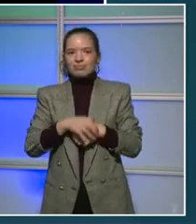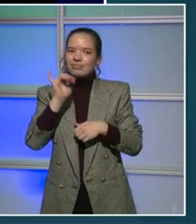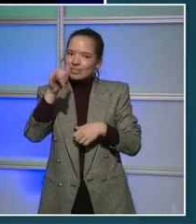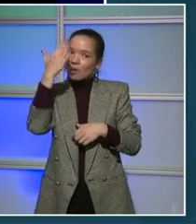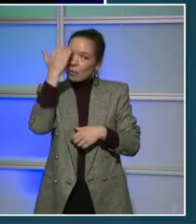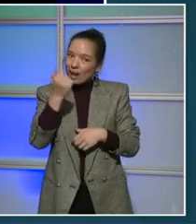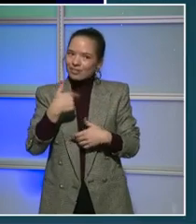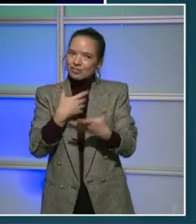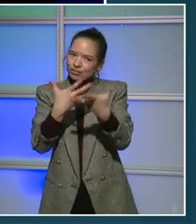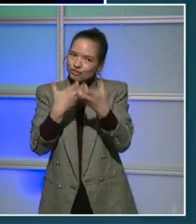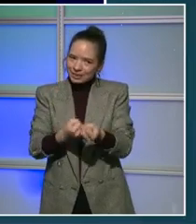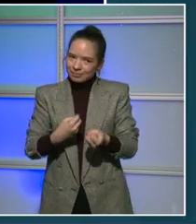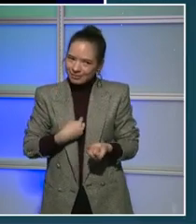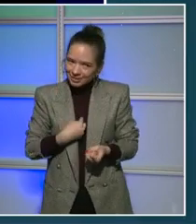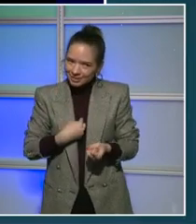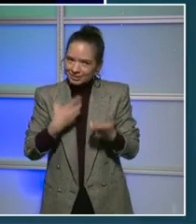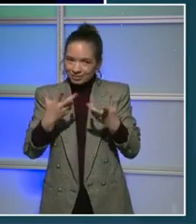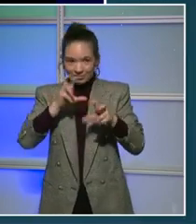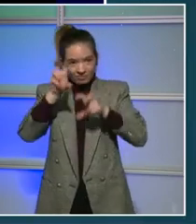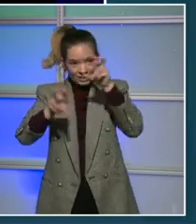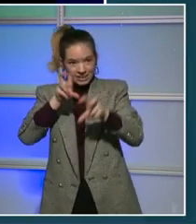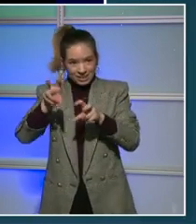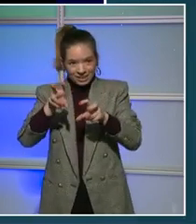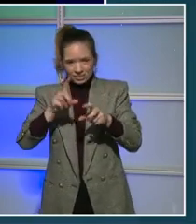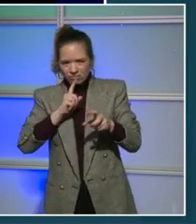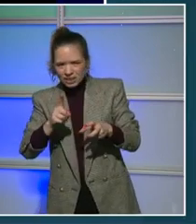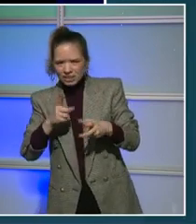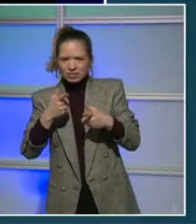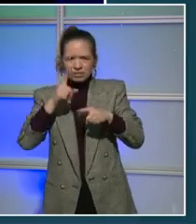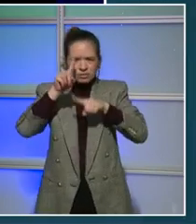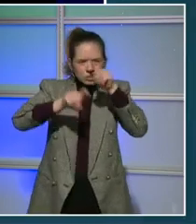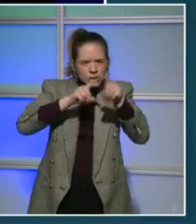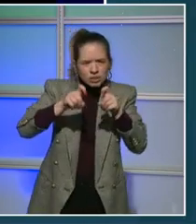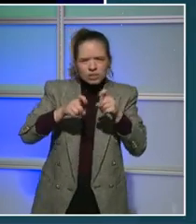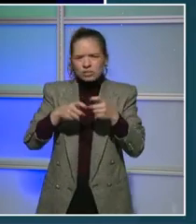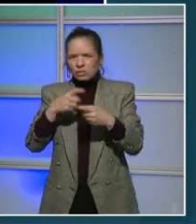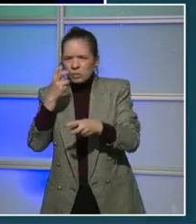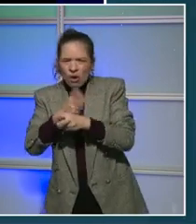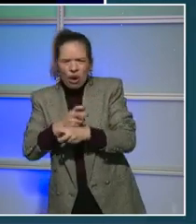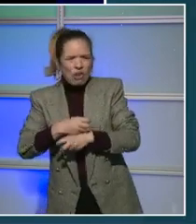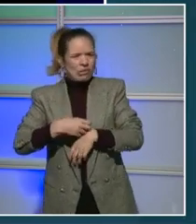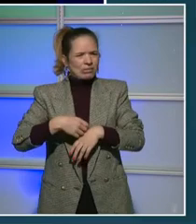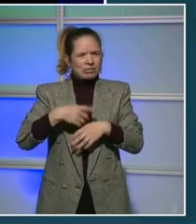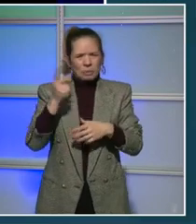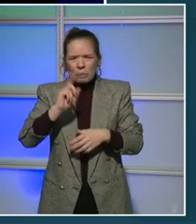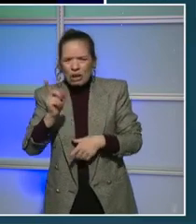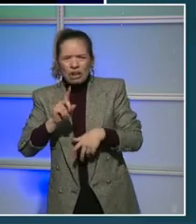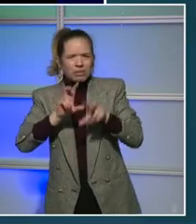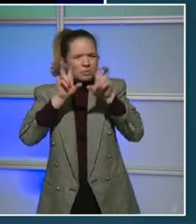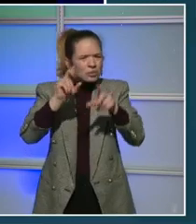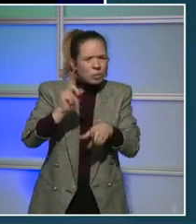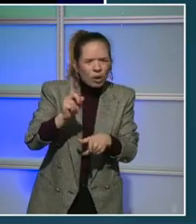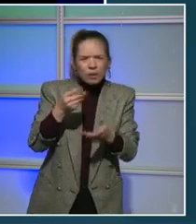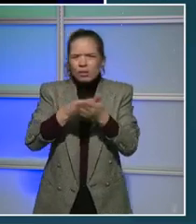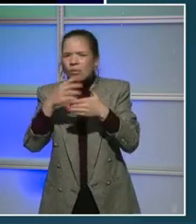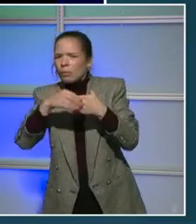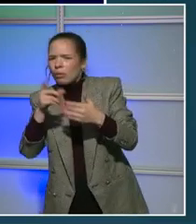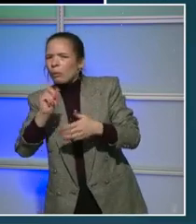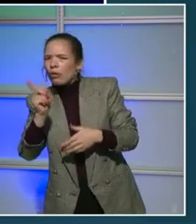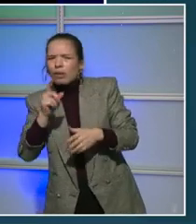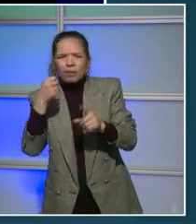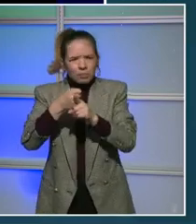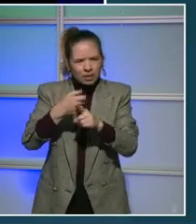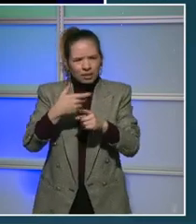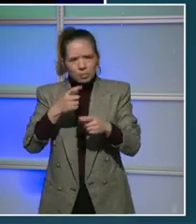make these investments, I kick the tires. I ask tough questions. I make sure that the dollars we're using are going to have an impact. And